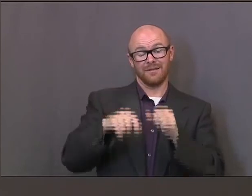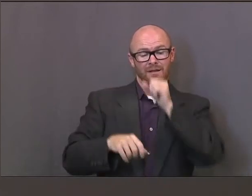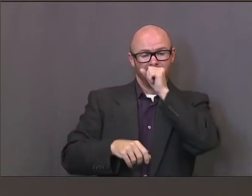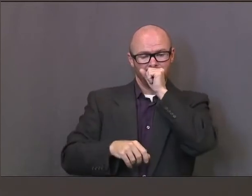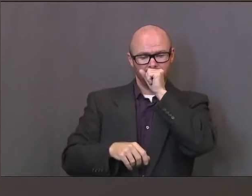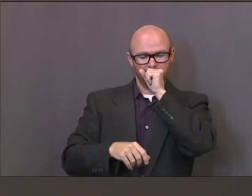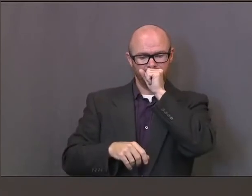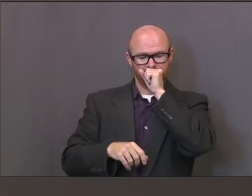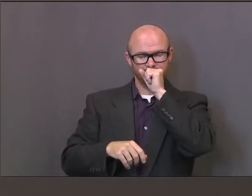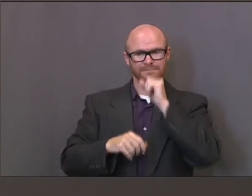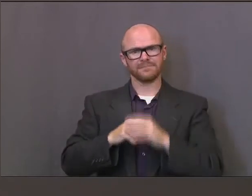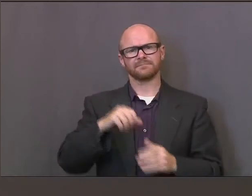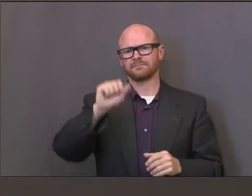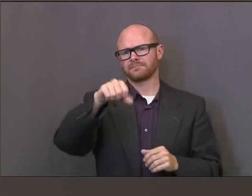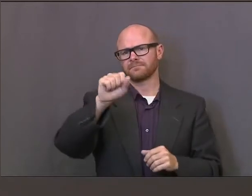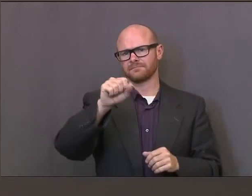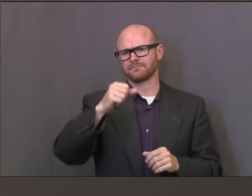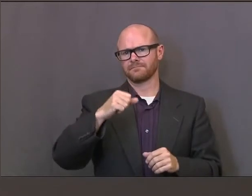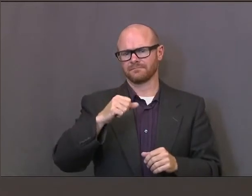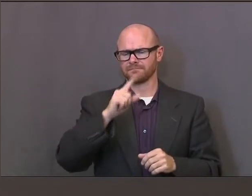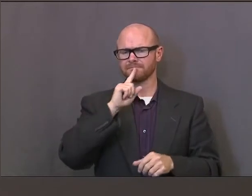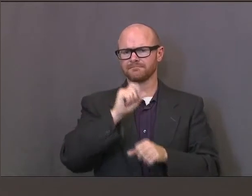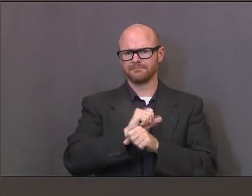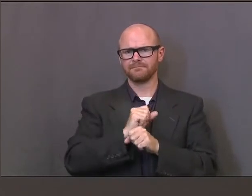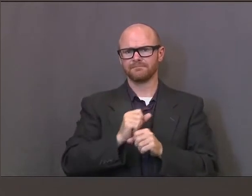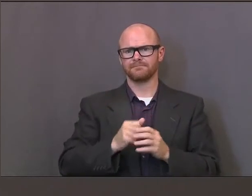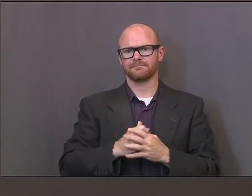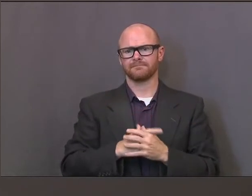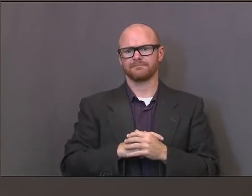Yes, absolutely. Thank you.